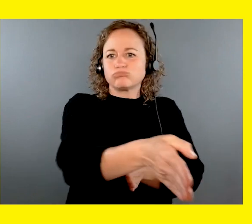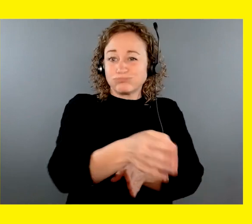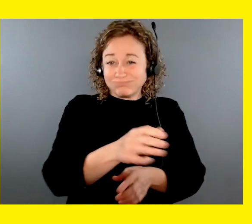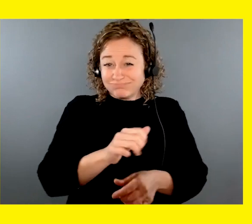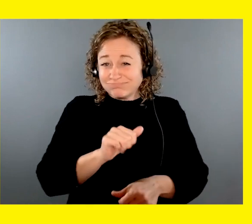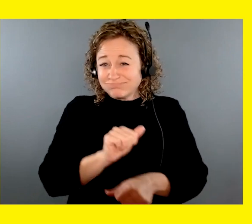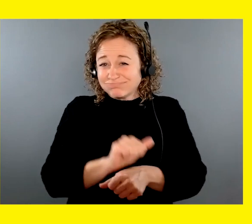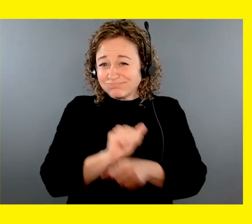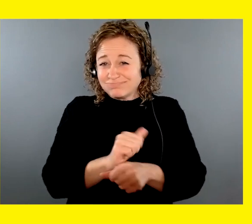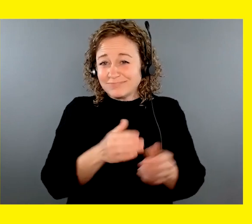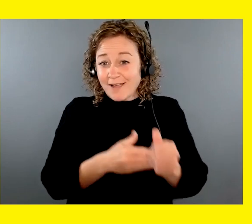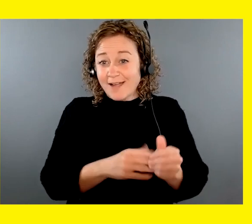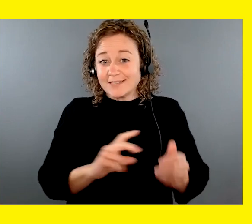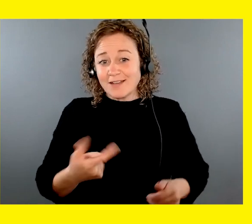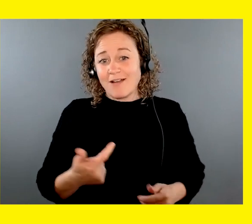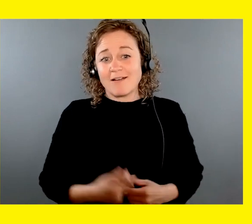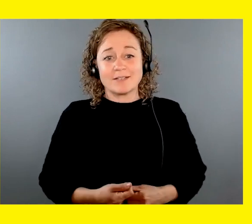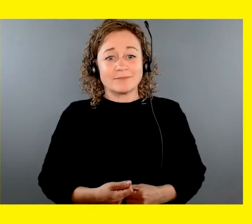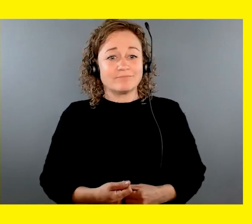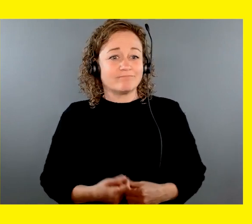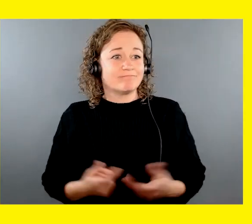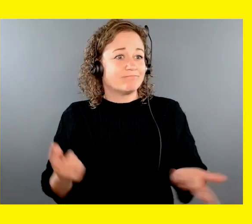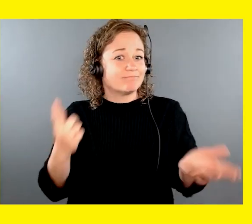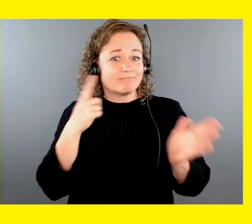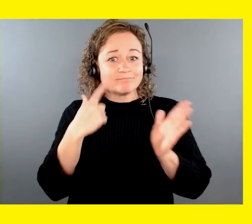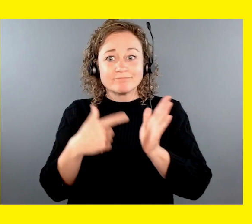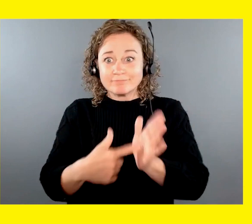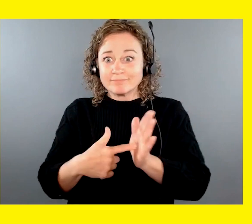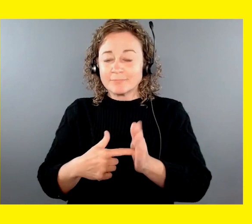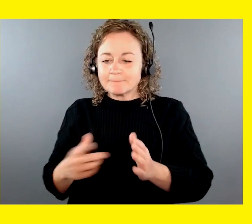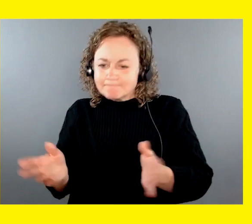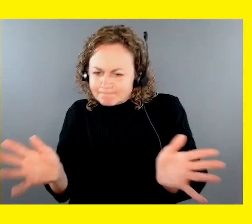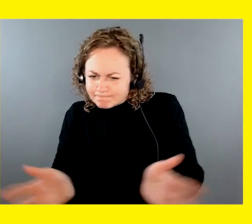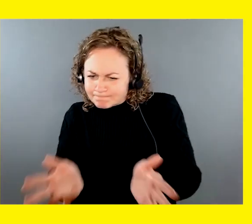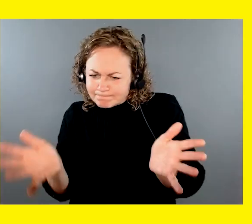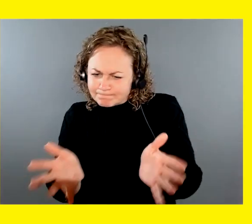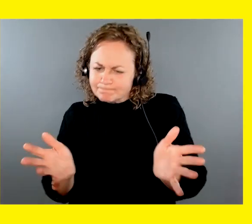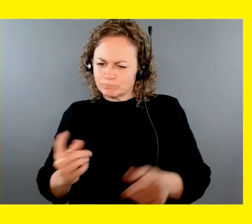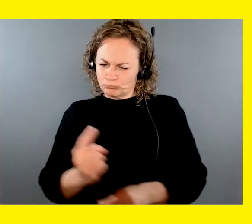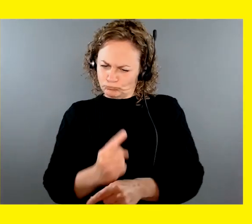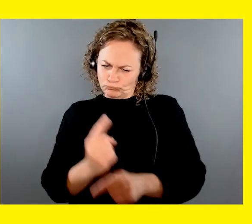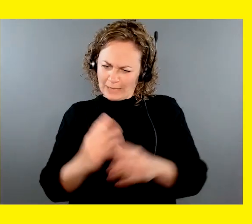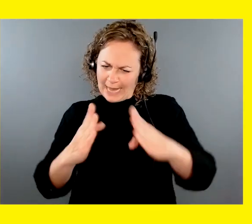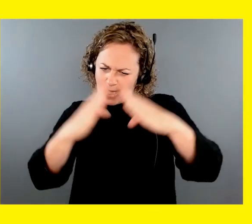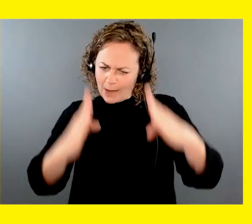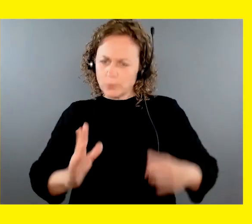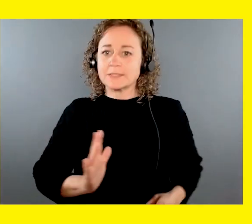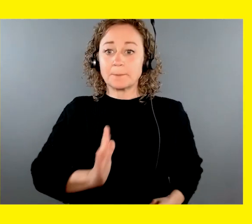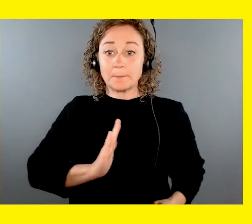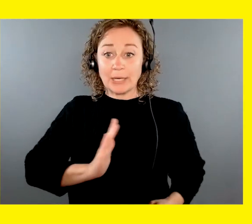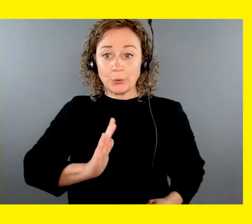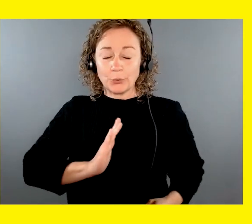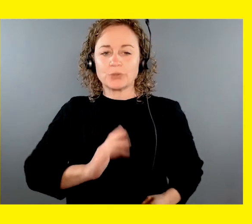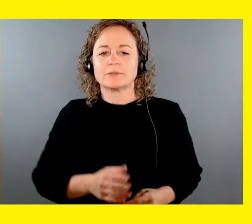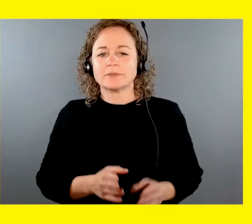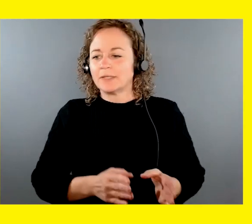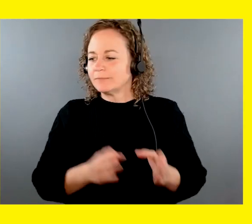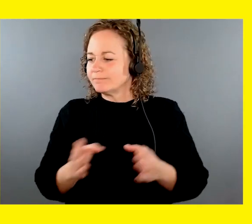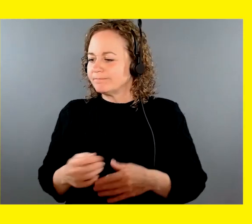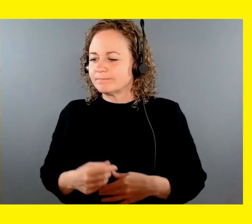as a guide dog. Things like ensuring that they develop good house manners, attending